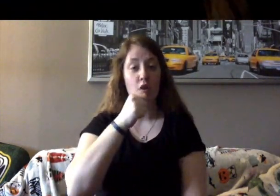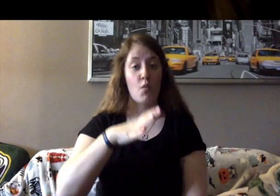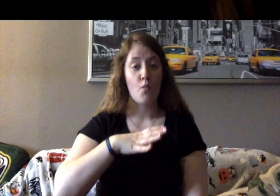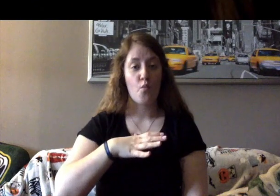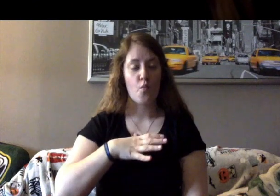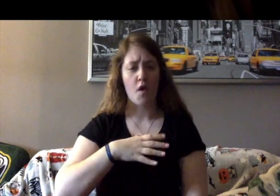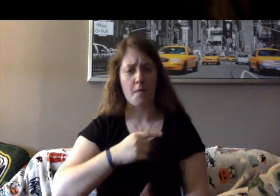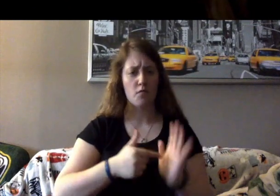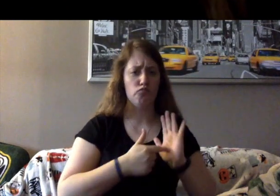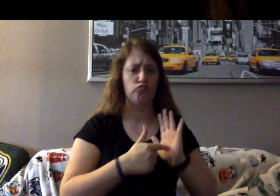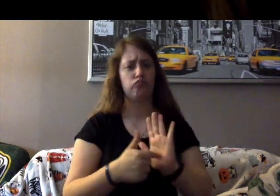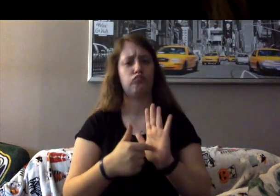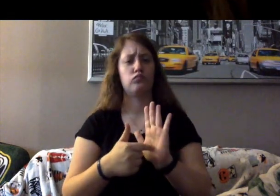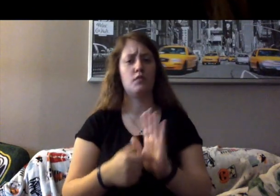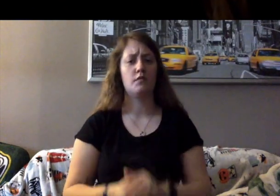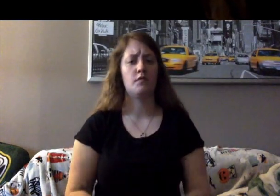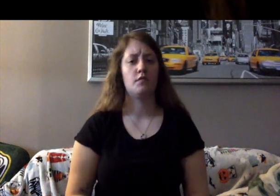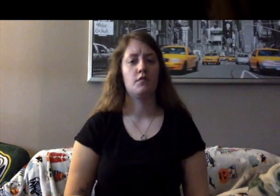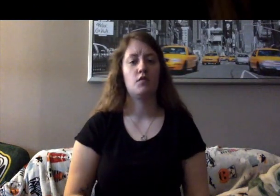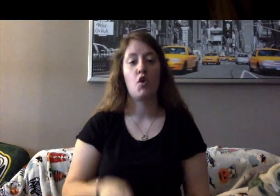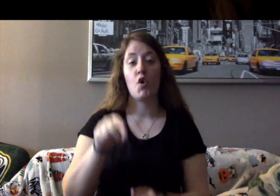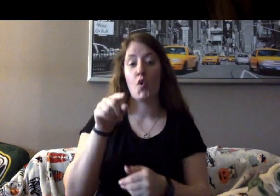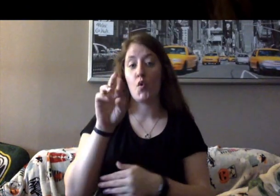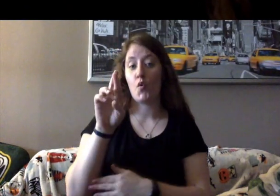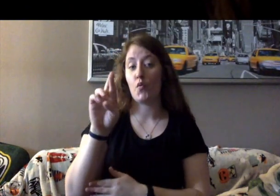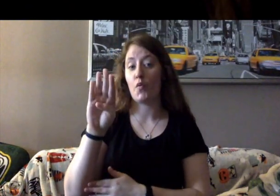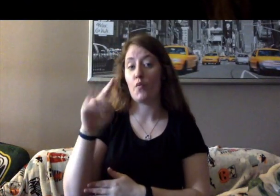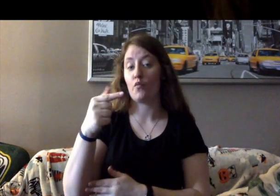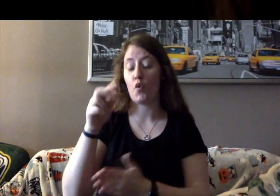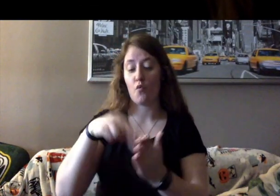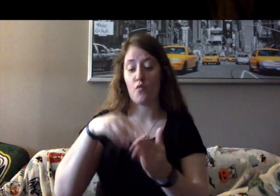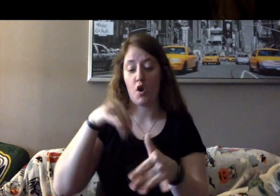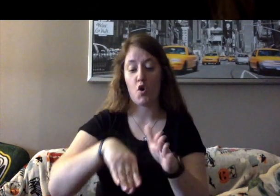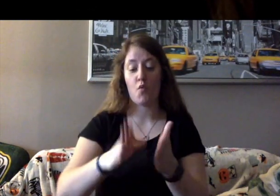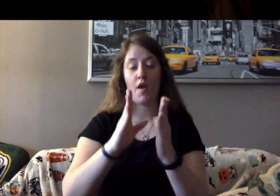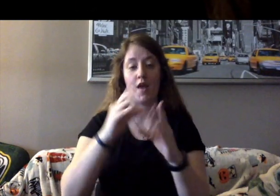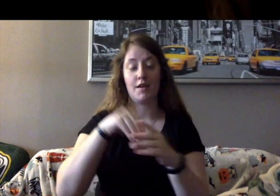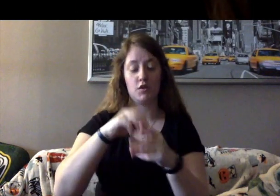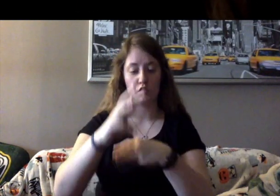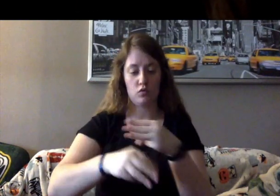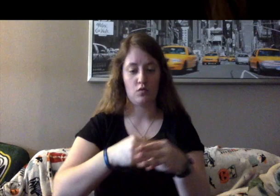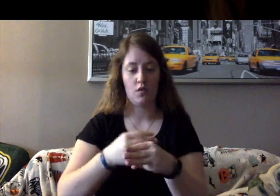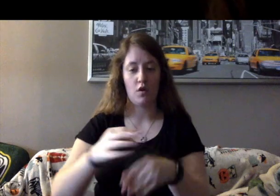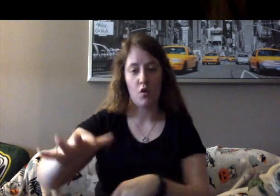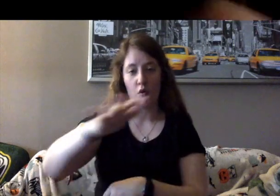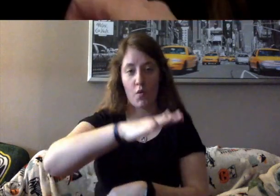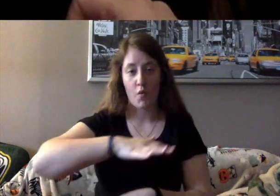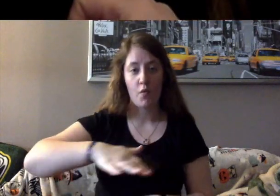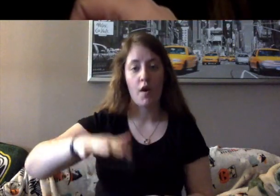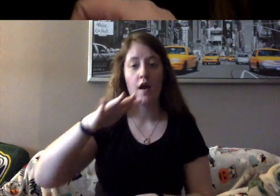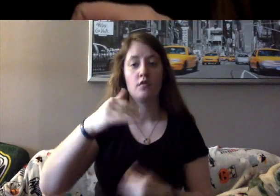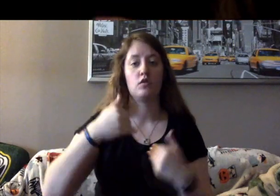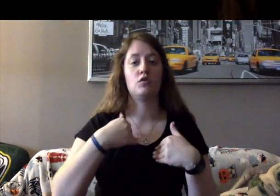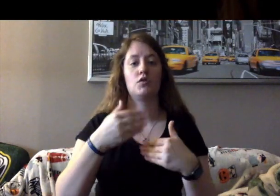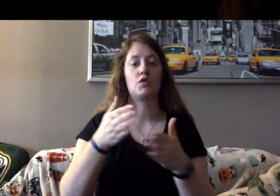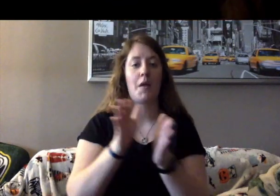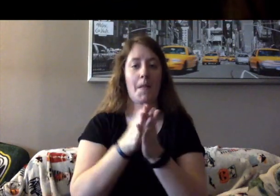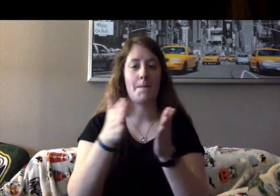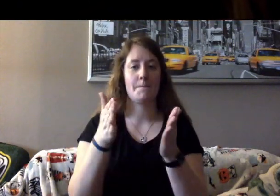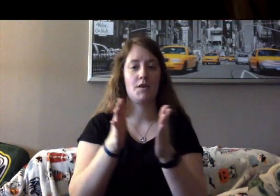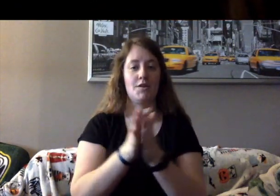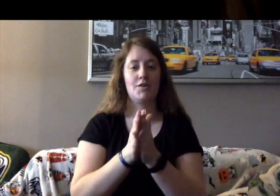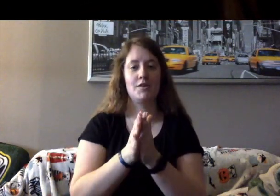Ruth read her way into this world. Around her, the sweet scent of books blended savory aromas